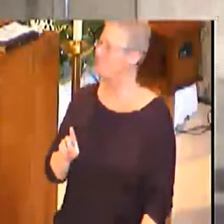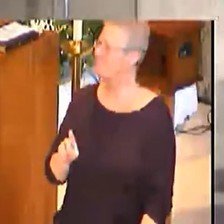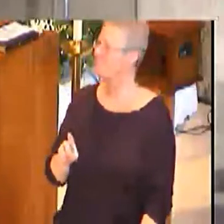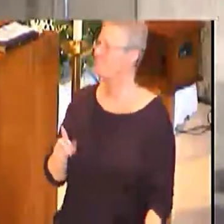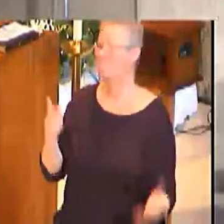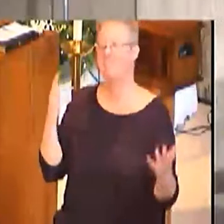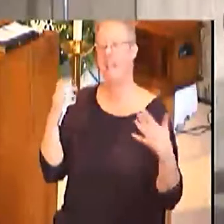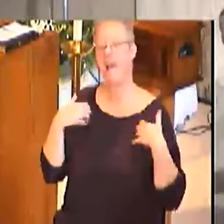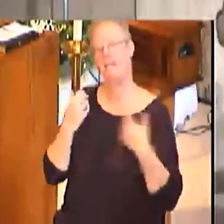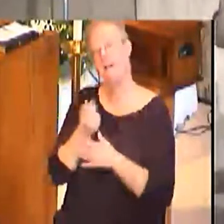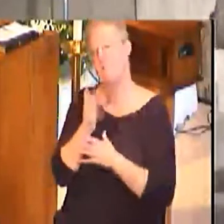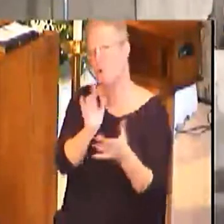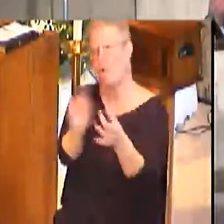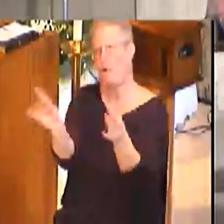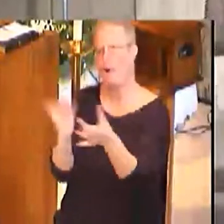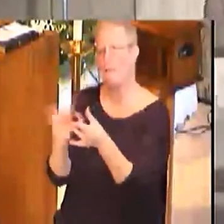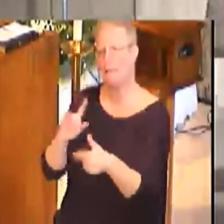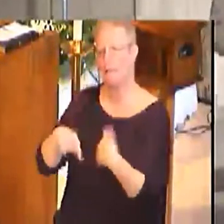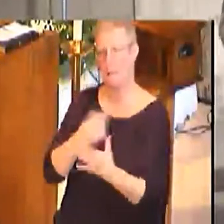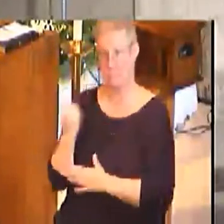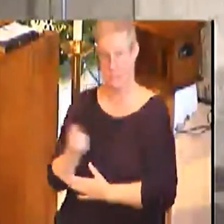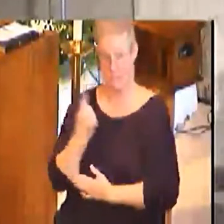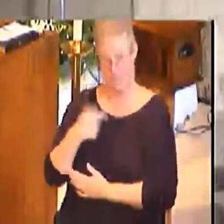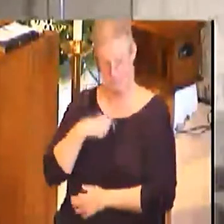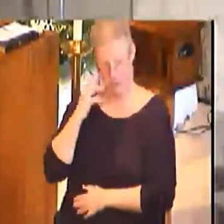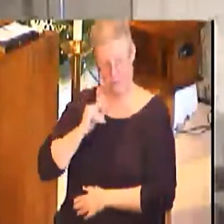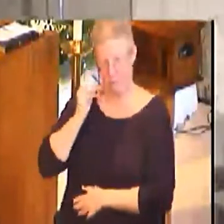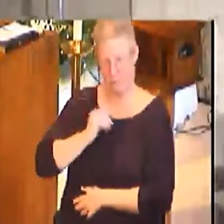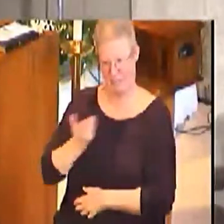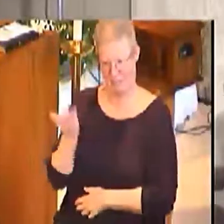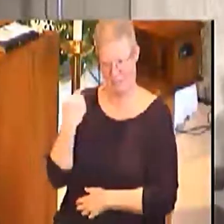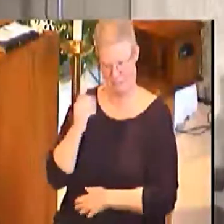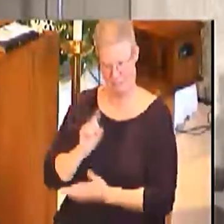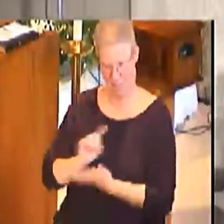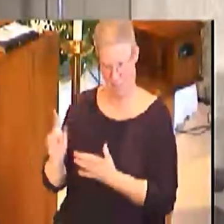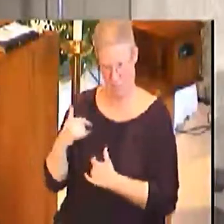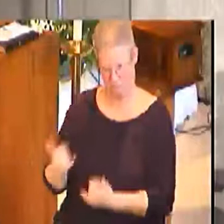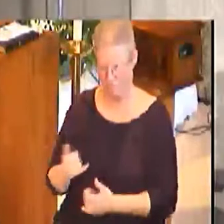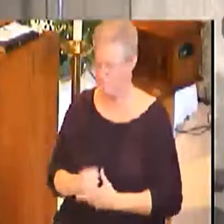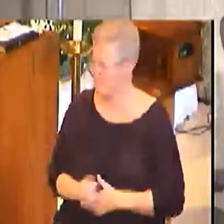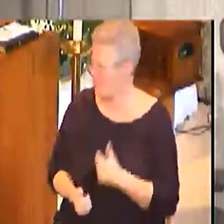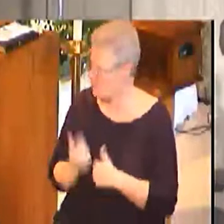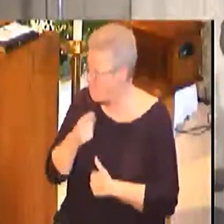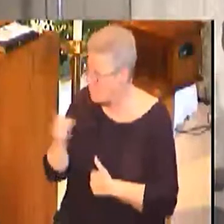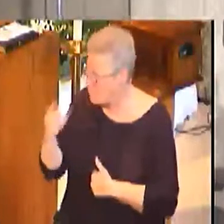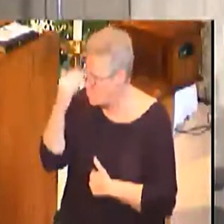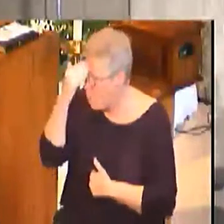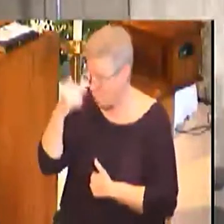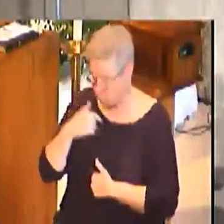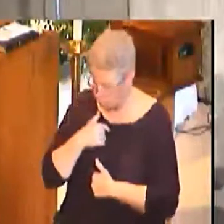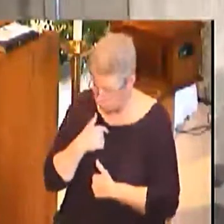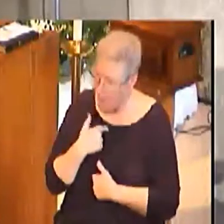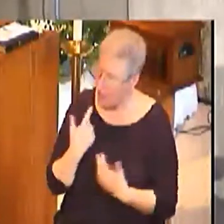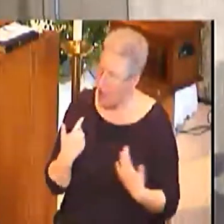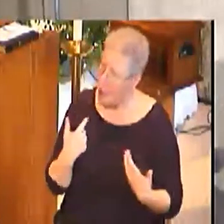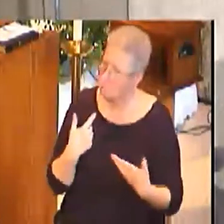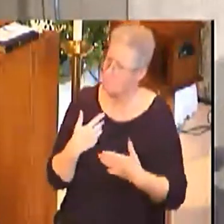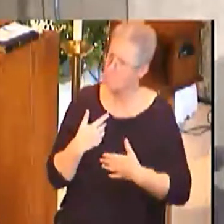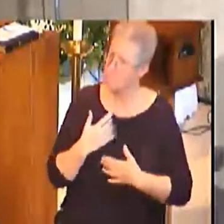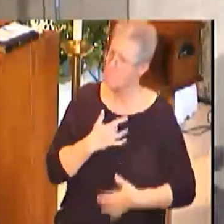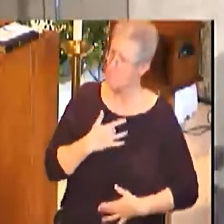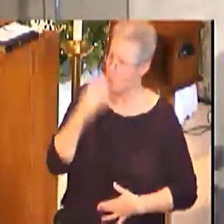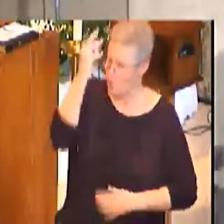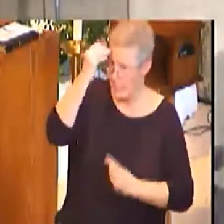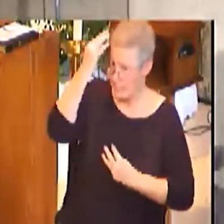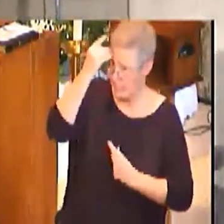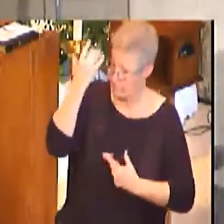a couple of comments about something that I experienced this past week. Most of you know that I have a meditation practice, and so as I